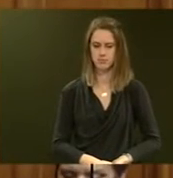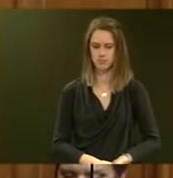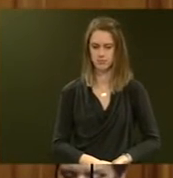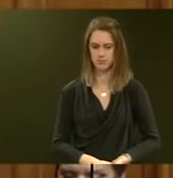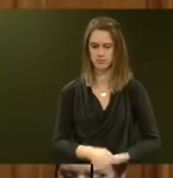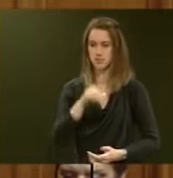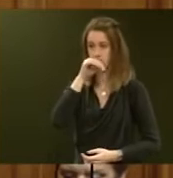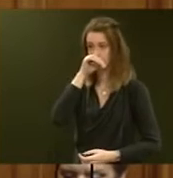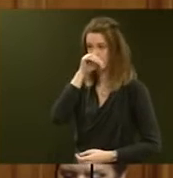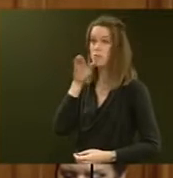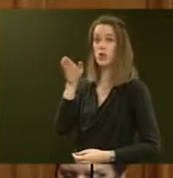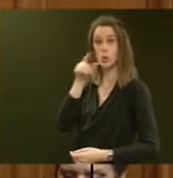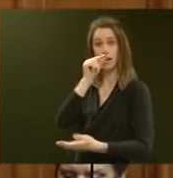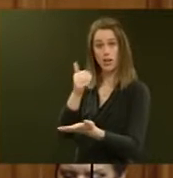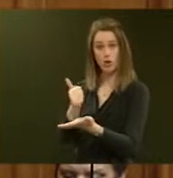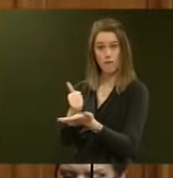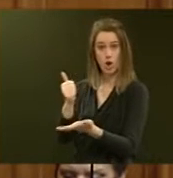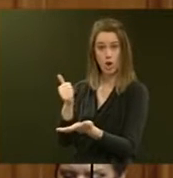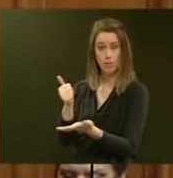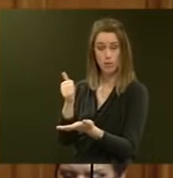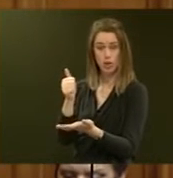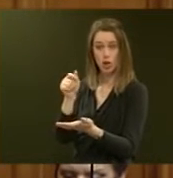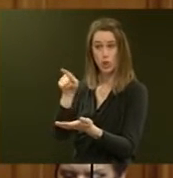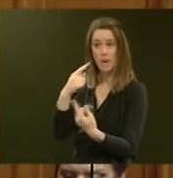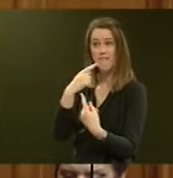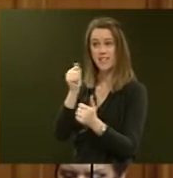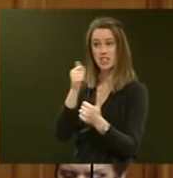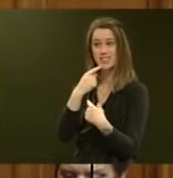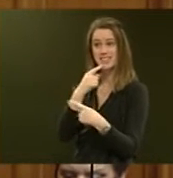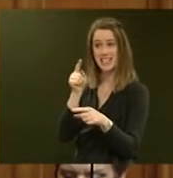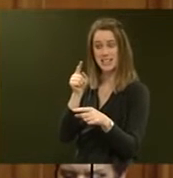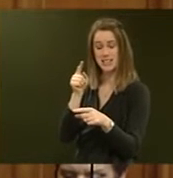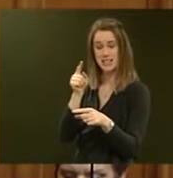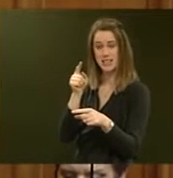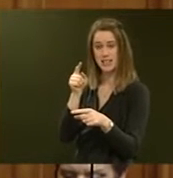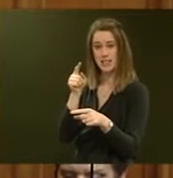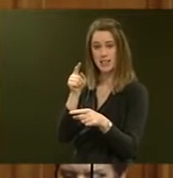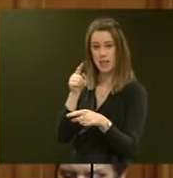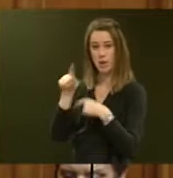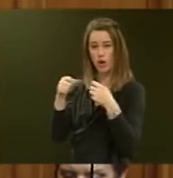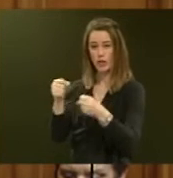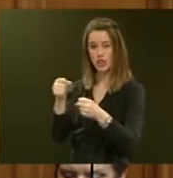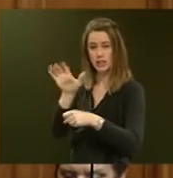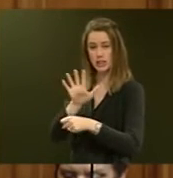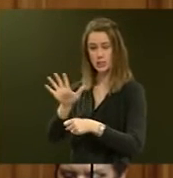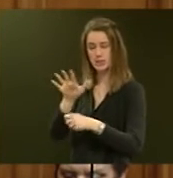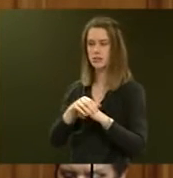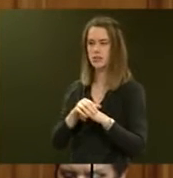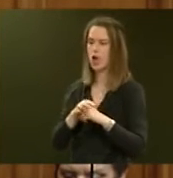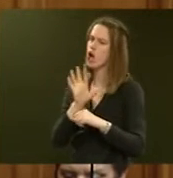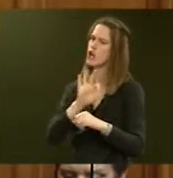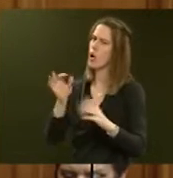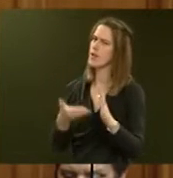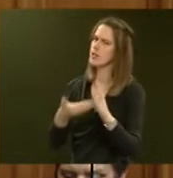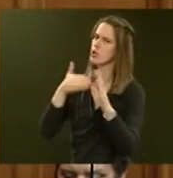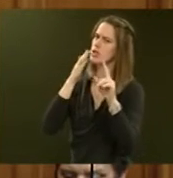Can he confirm that he said at vote corrections estimates that no additional specialist